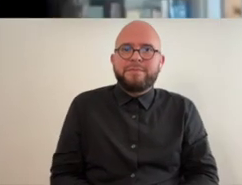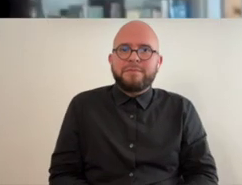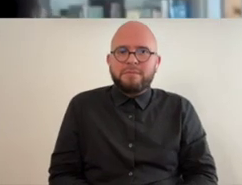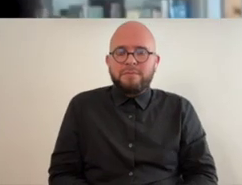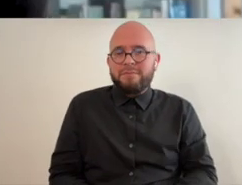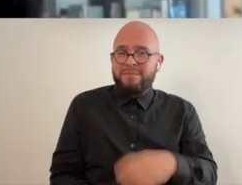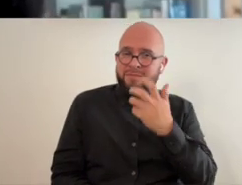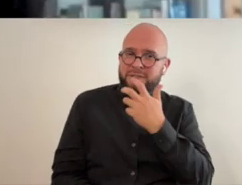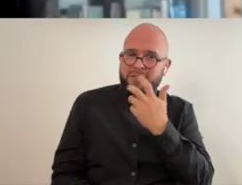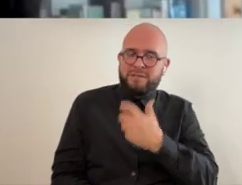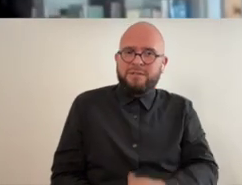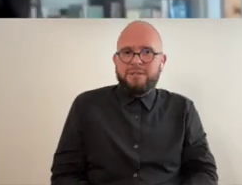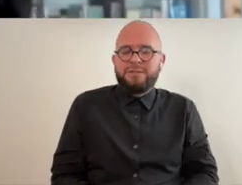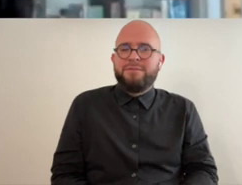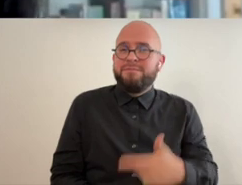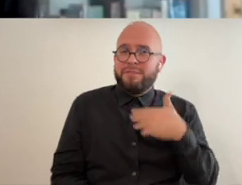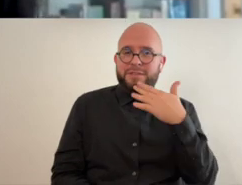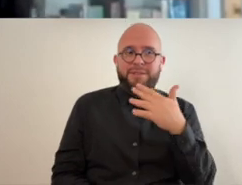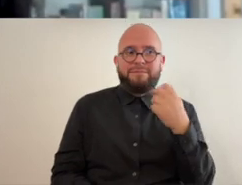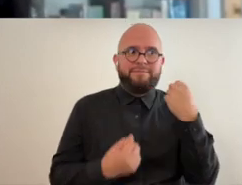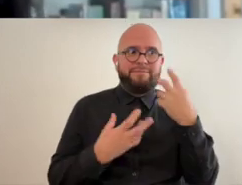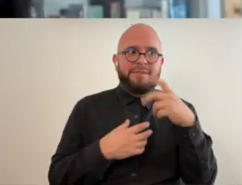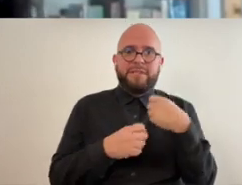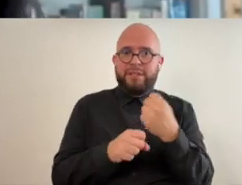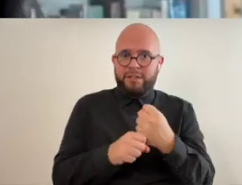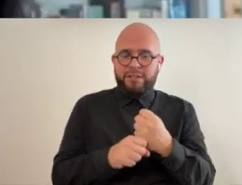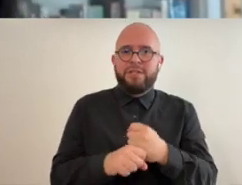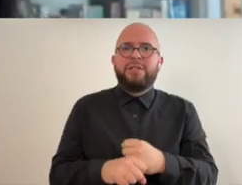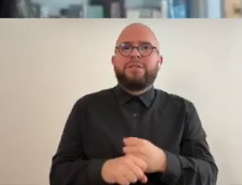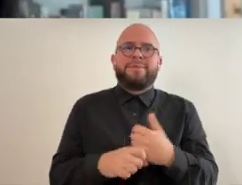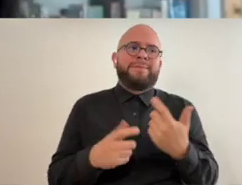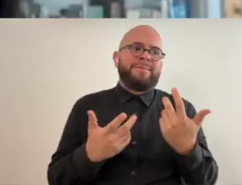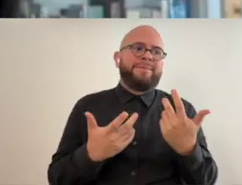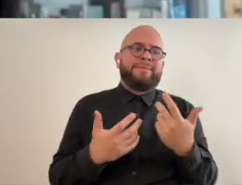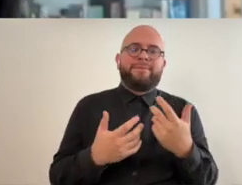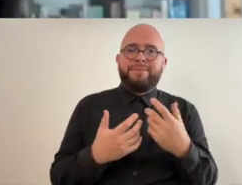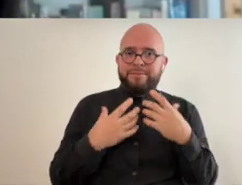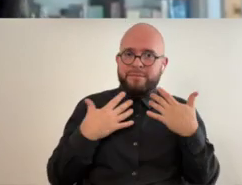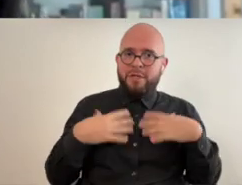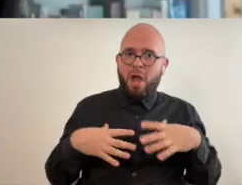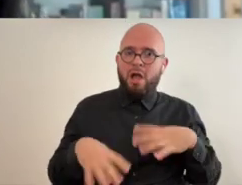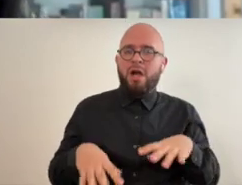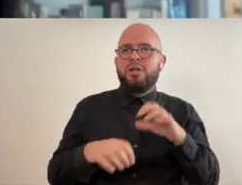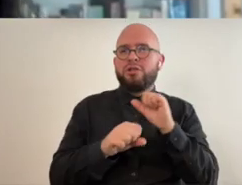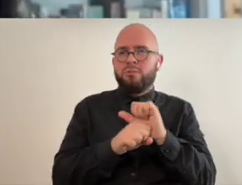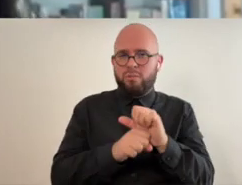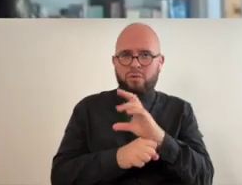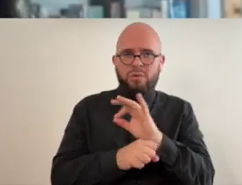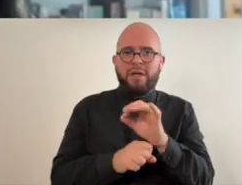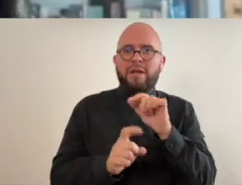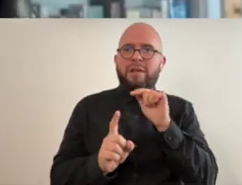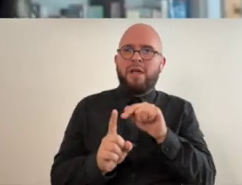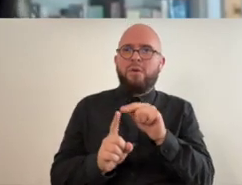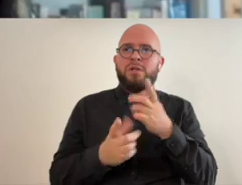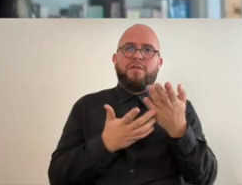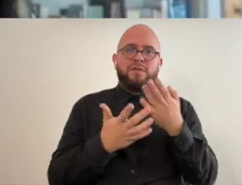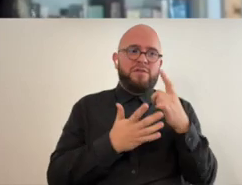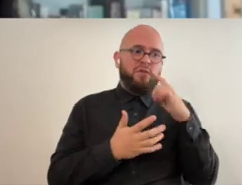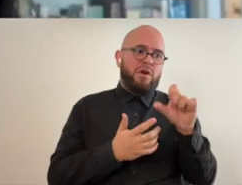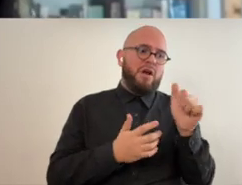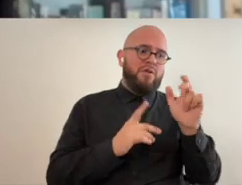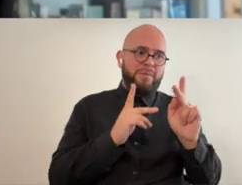i know that for eight years i'd been doing um costume work and and that all of my art was sort of in service of other people